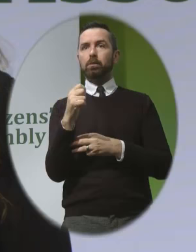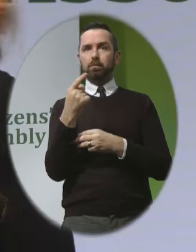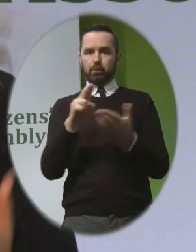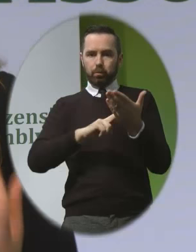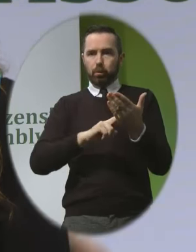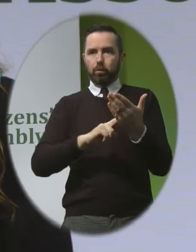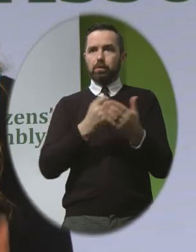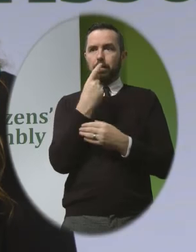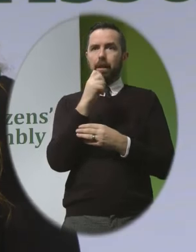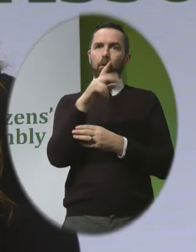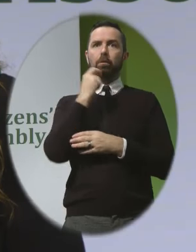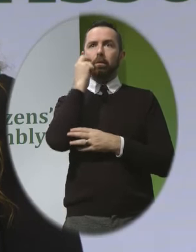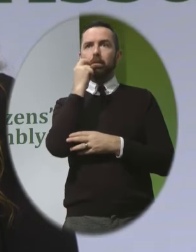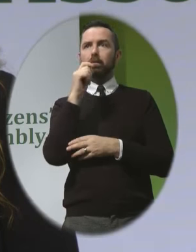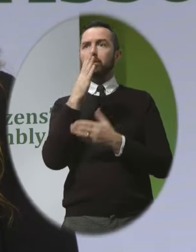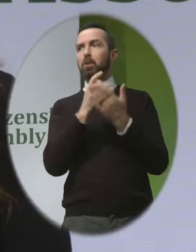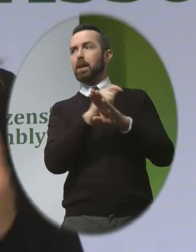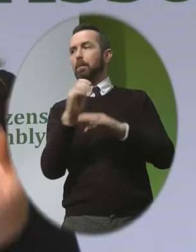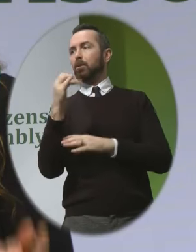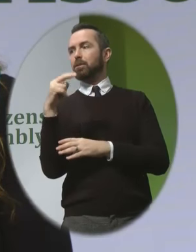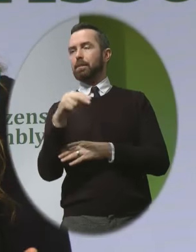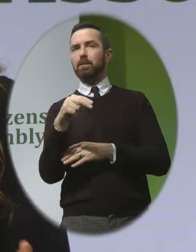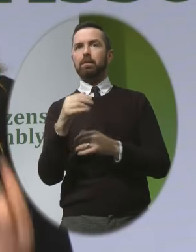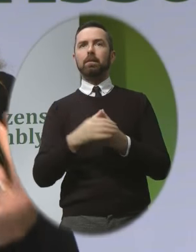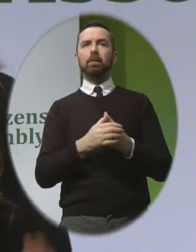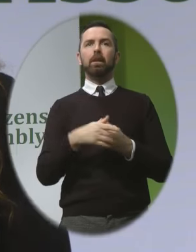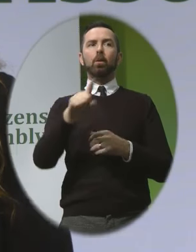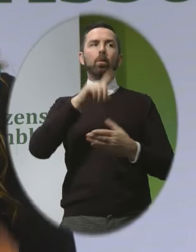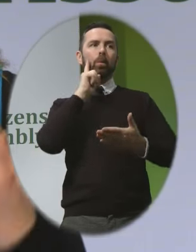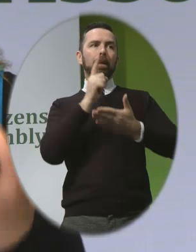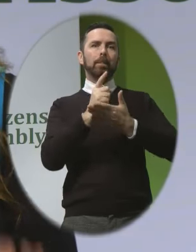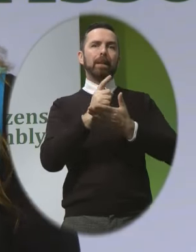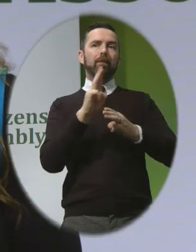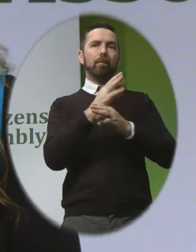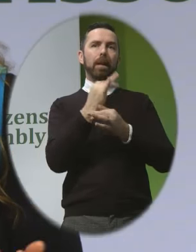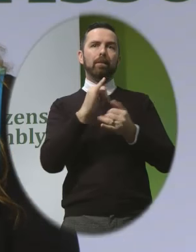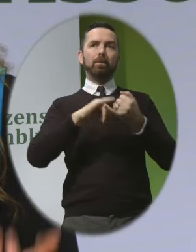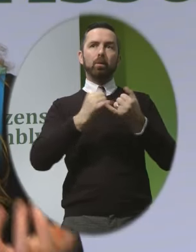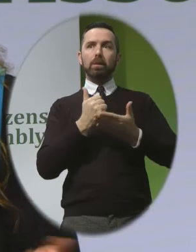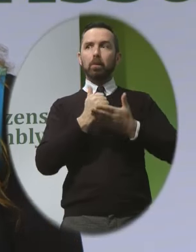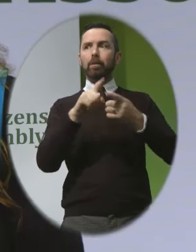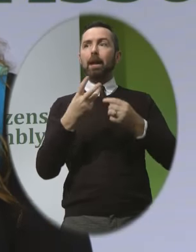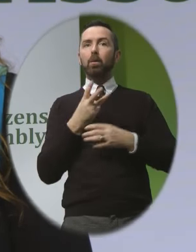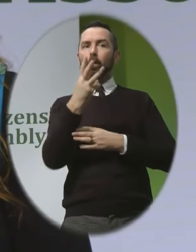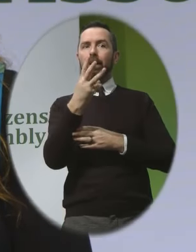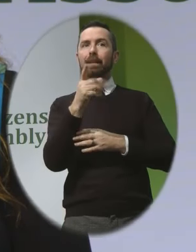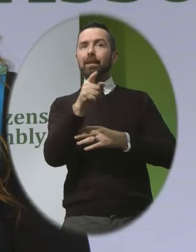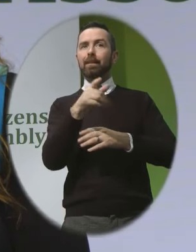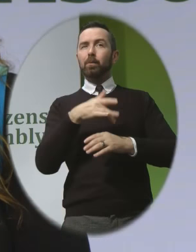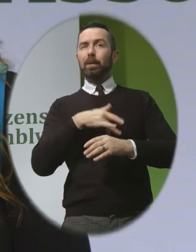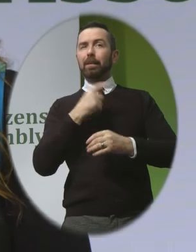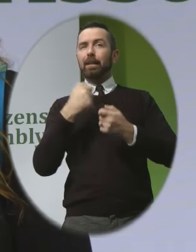feel that the best thing for children and society are parents who are supported and willing and that sometimes abortion is the right choice